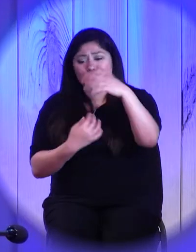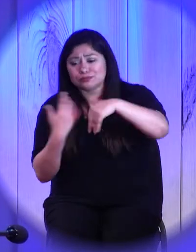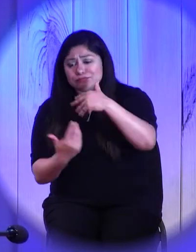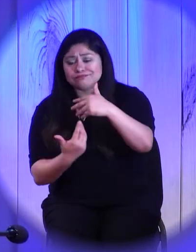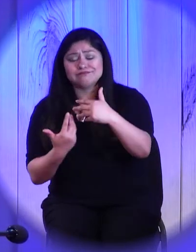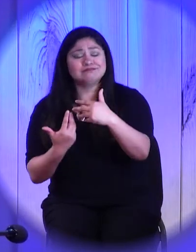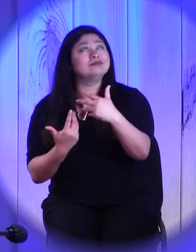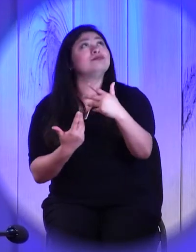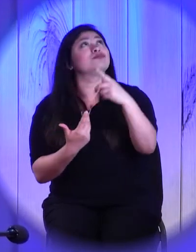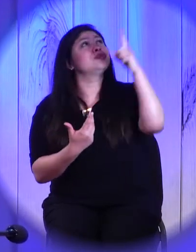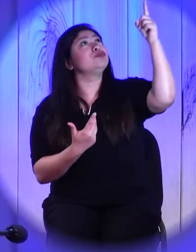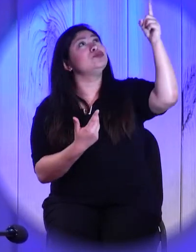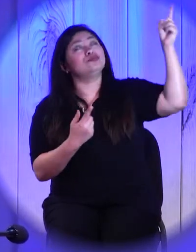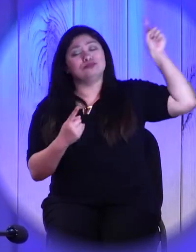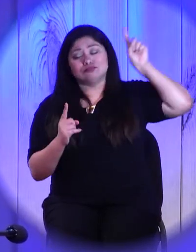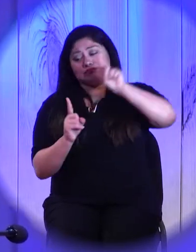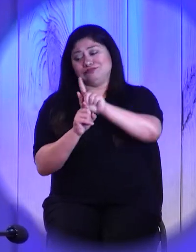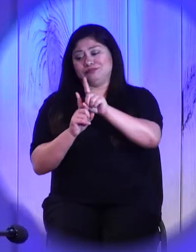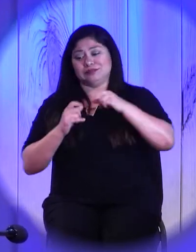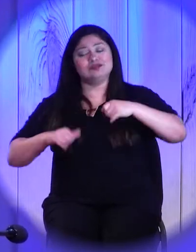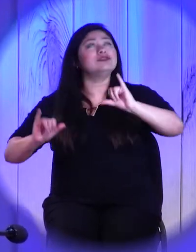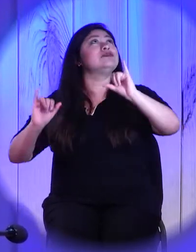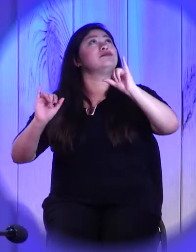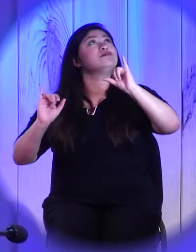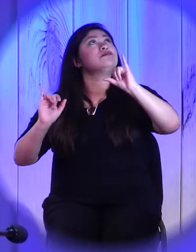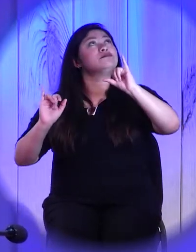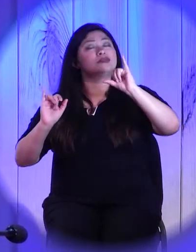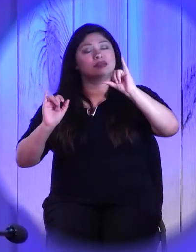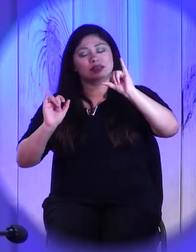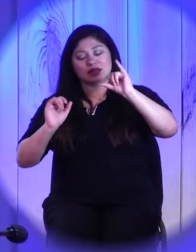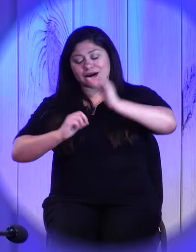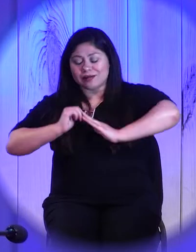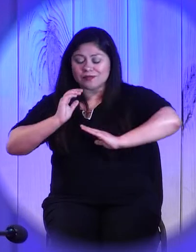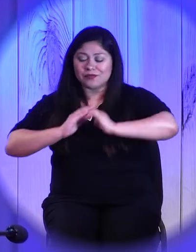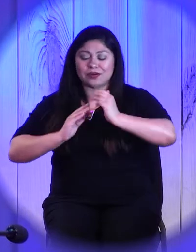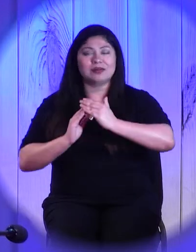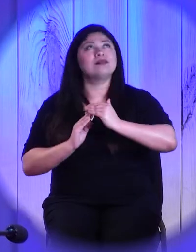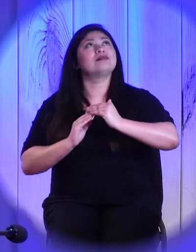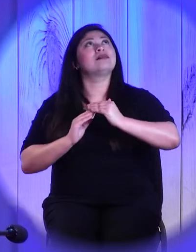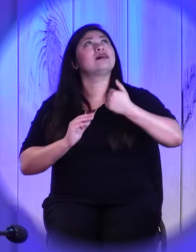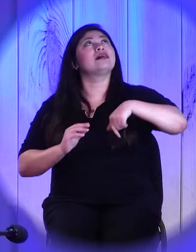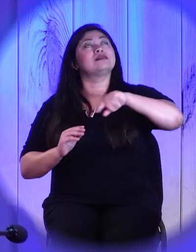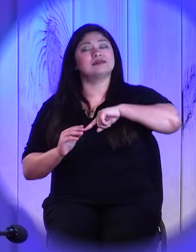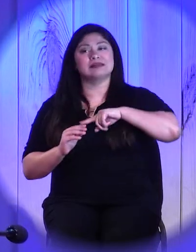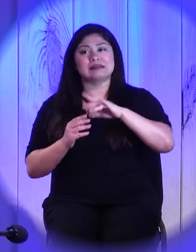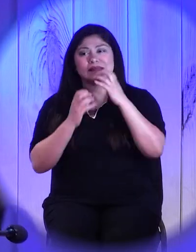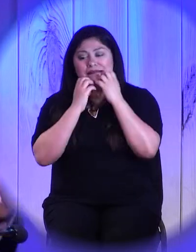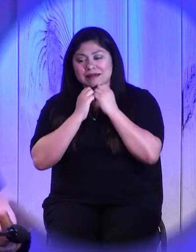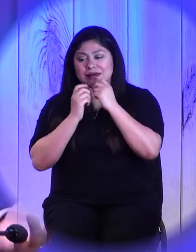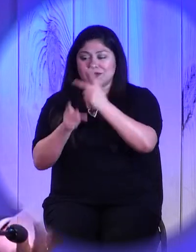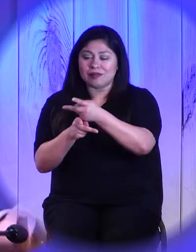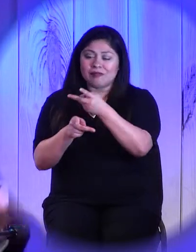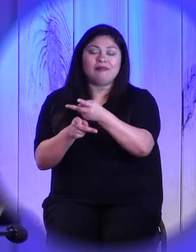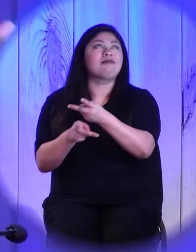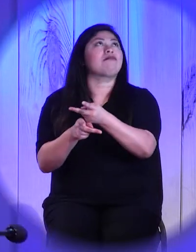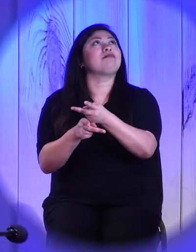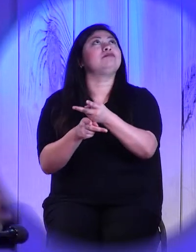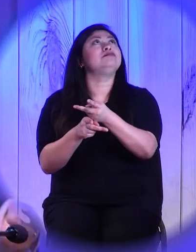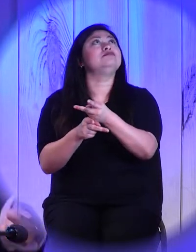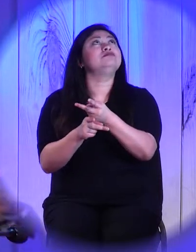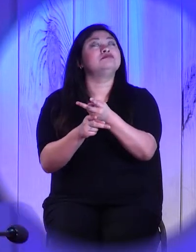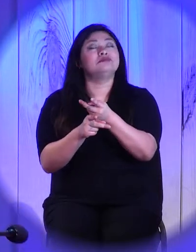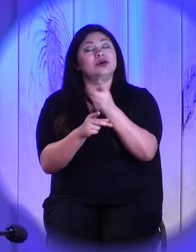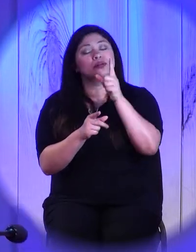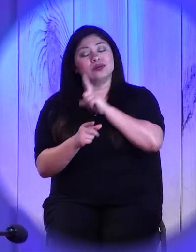you are with us. Lord, you're there to comfort us and to care for us. But Lord, you are also always,